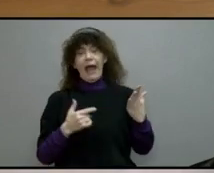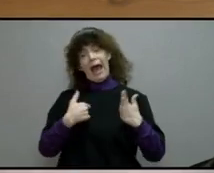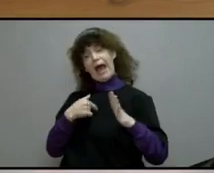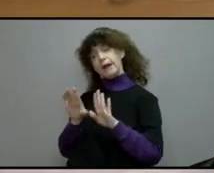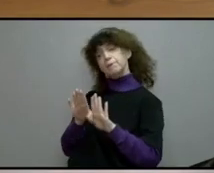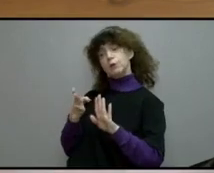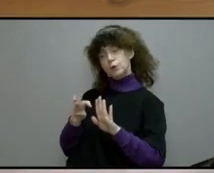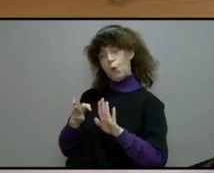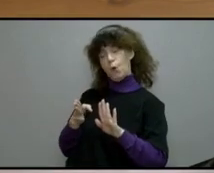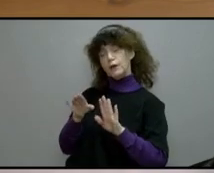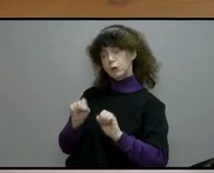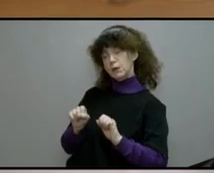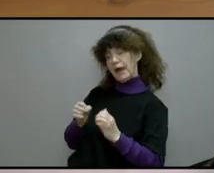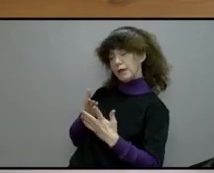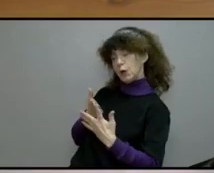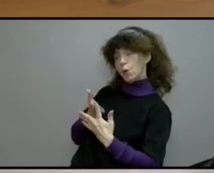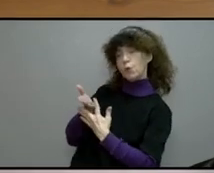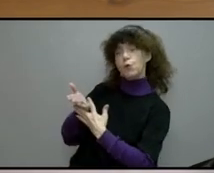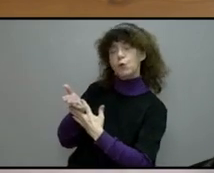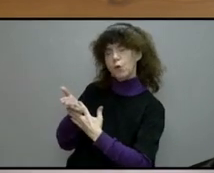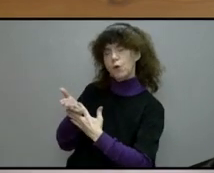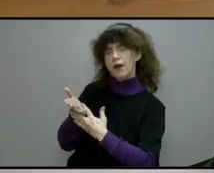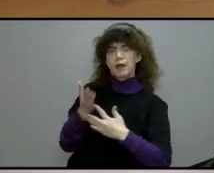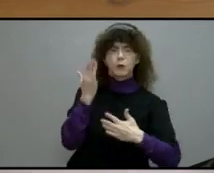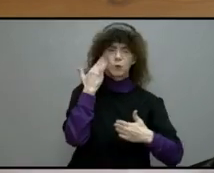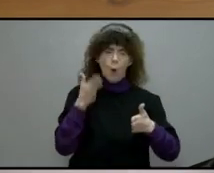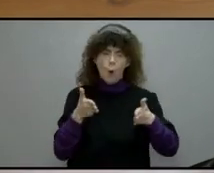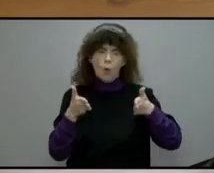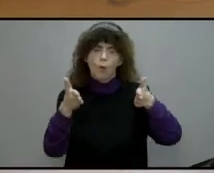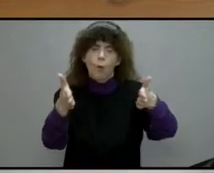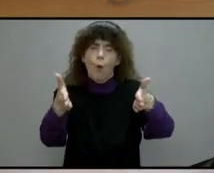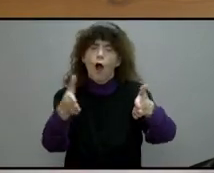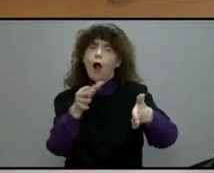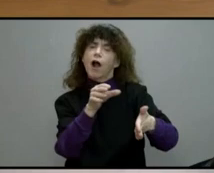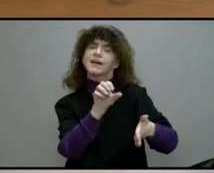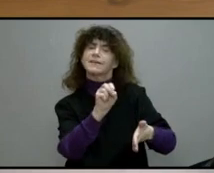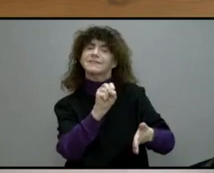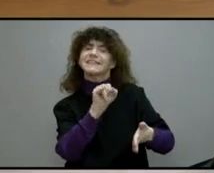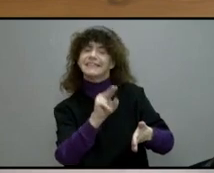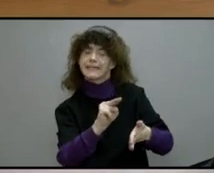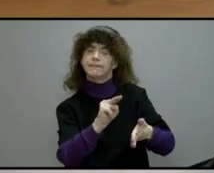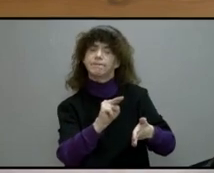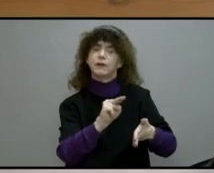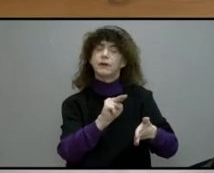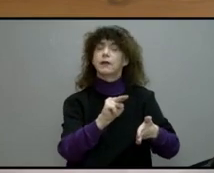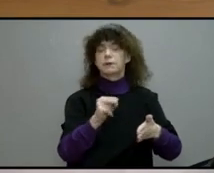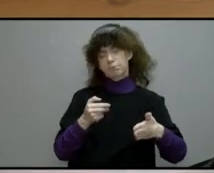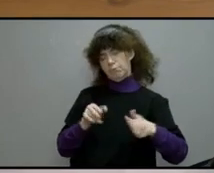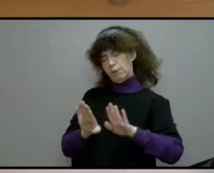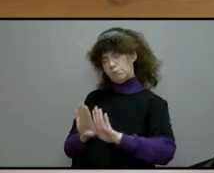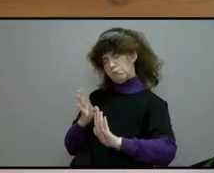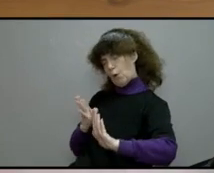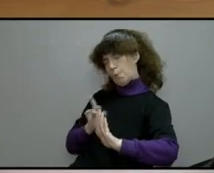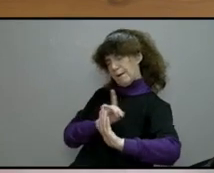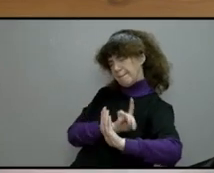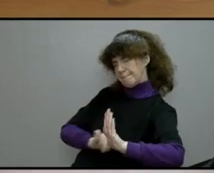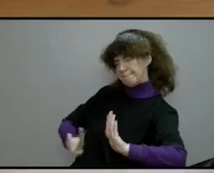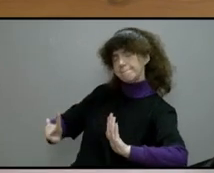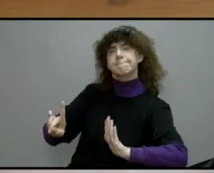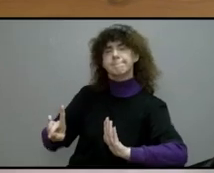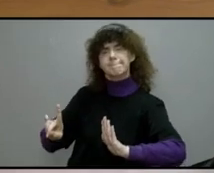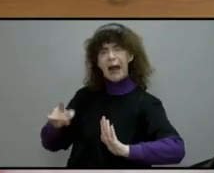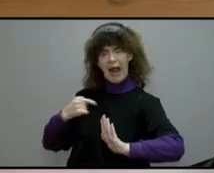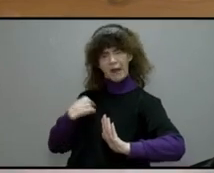pass and get on the other side of the wall and very close to God. There is no other way.